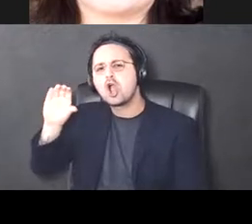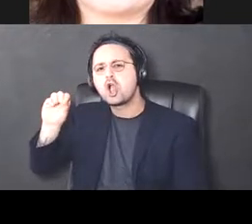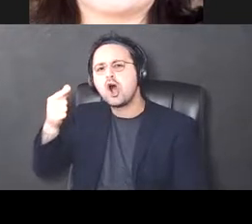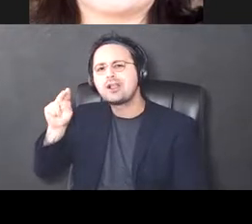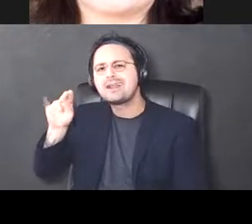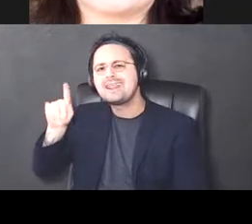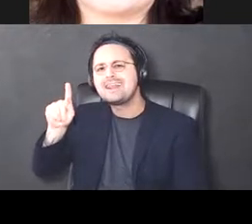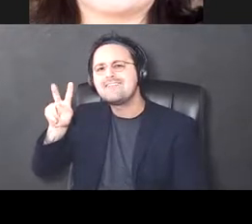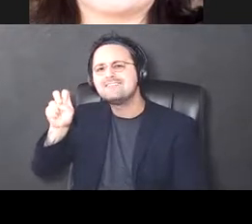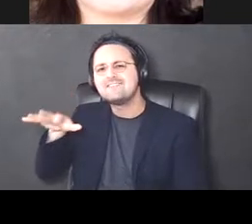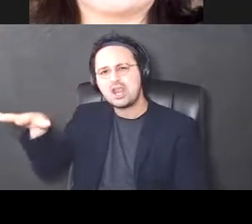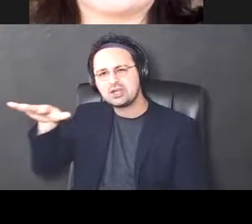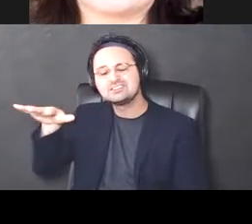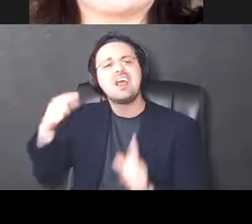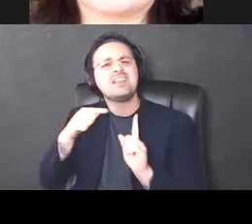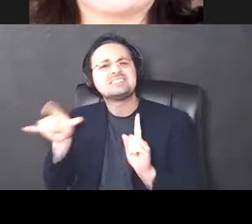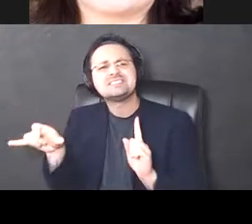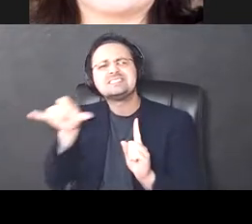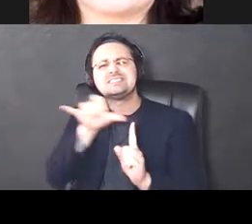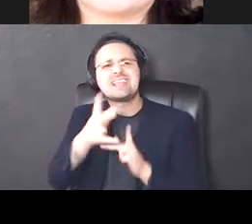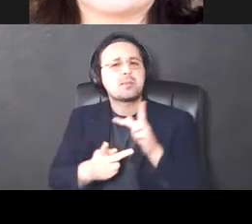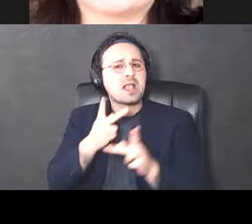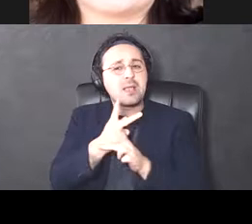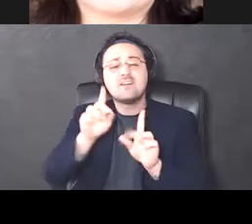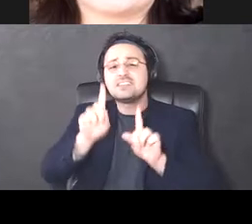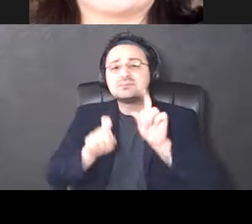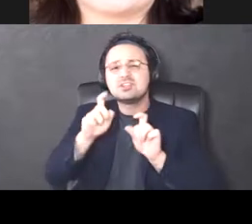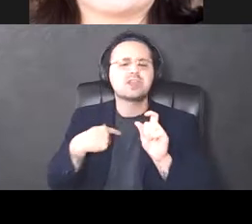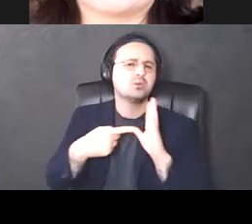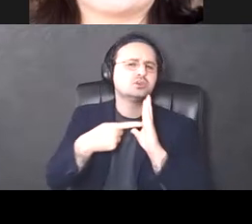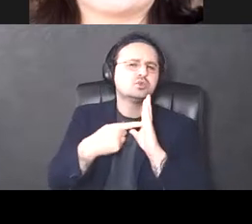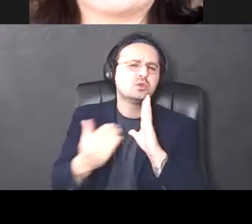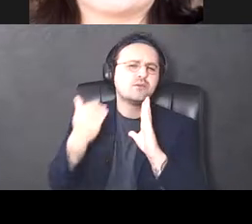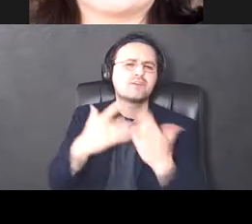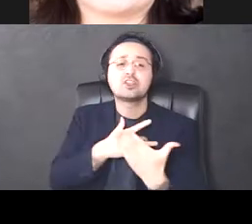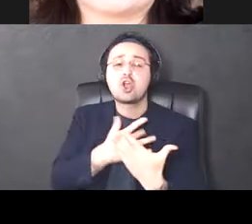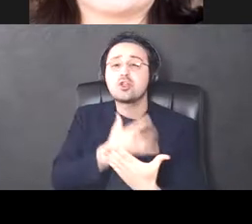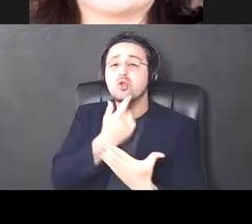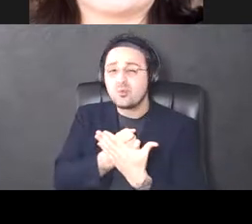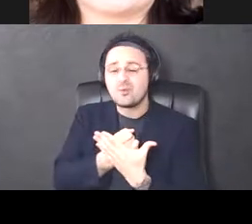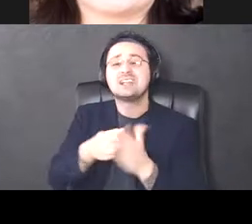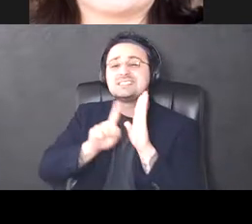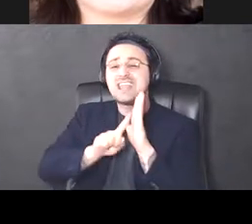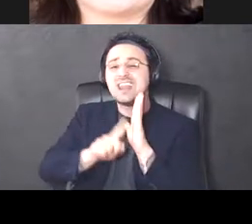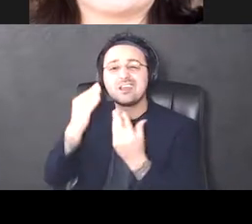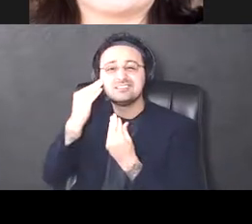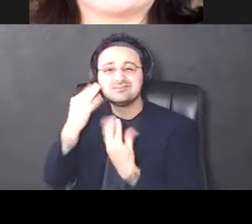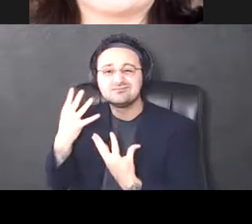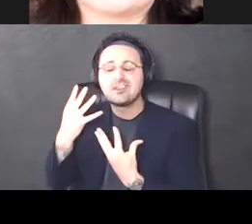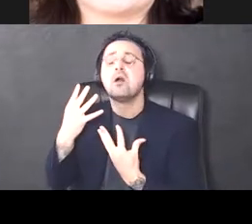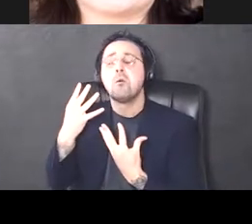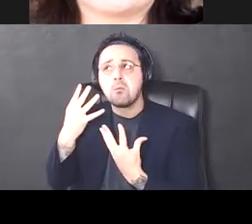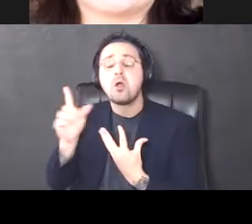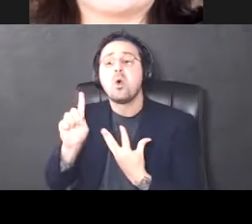this is the same kind of experiment I was showing you in my cardiac arrest data, um, where, um, we